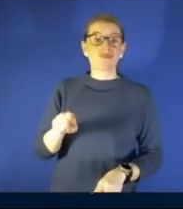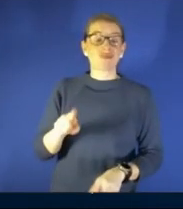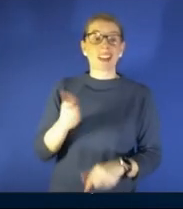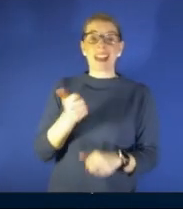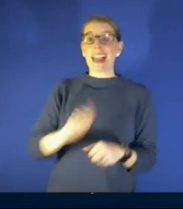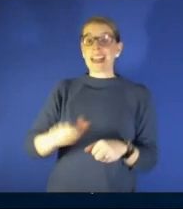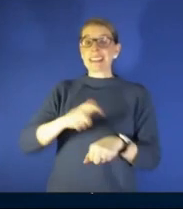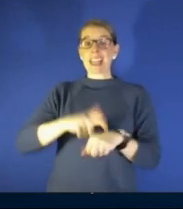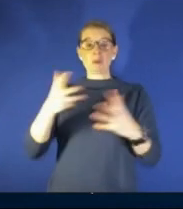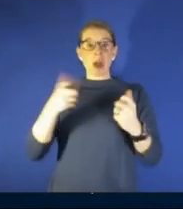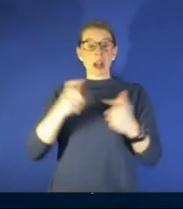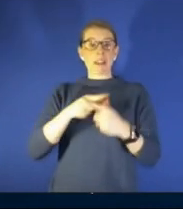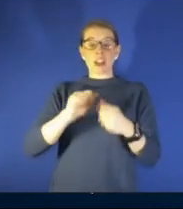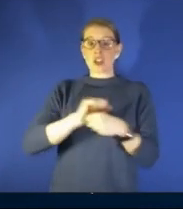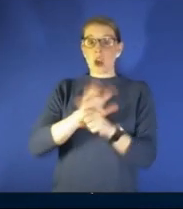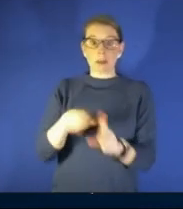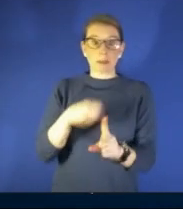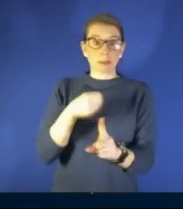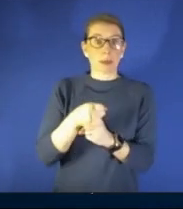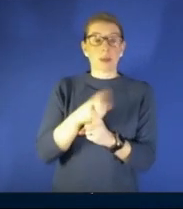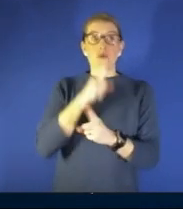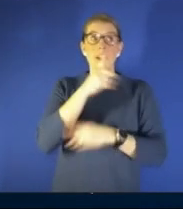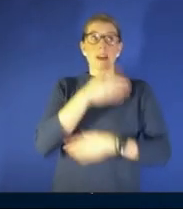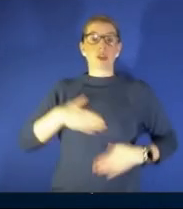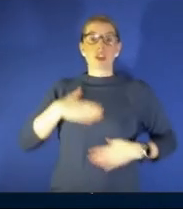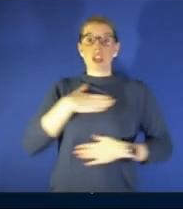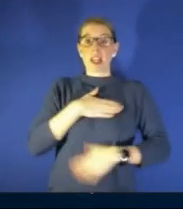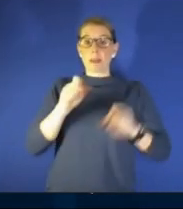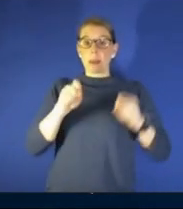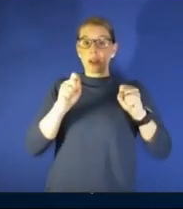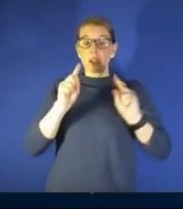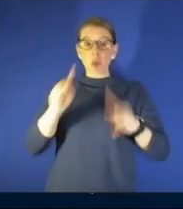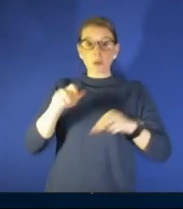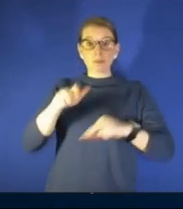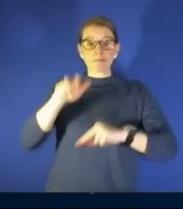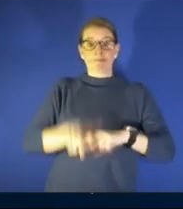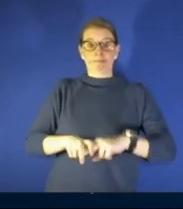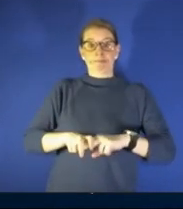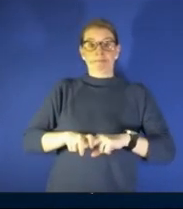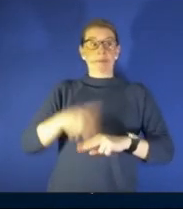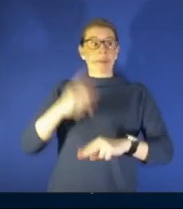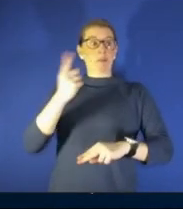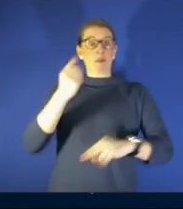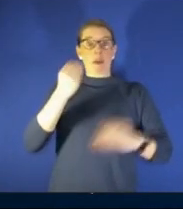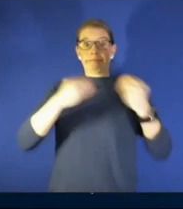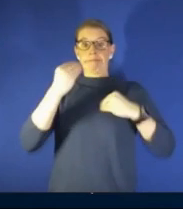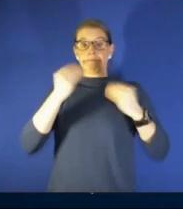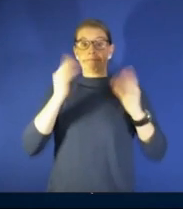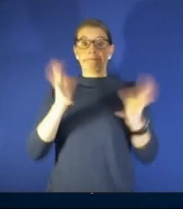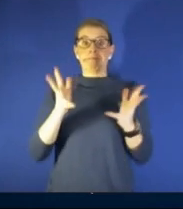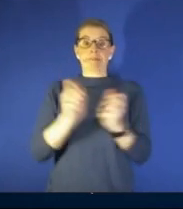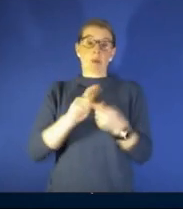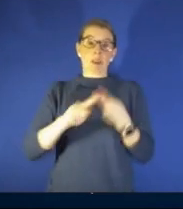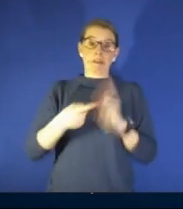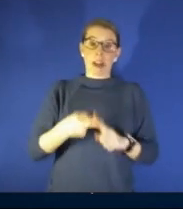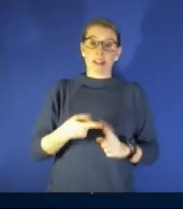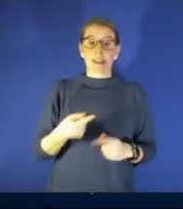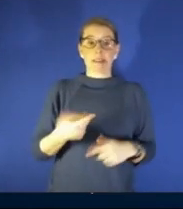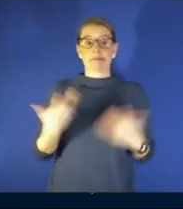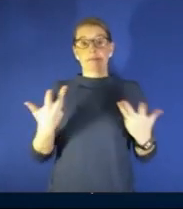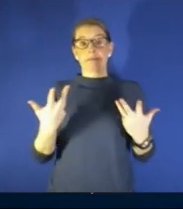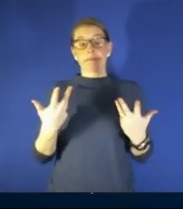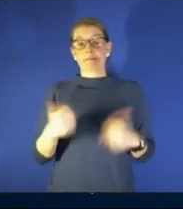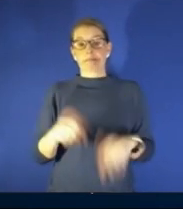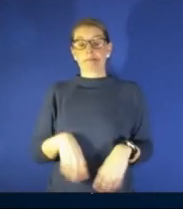this hit it just made you appreciate so much more the ability to go sit on a patio somewhere and and visit with friends and and now doing it safely uh